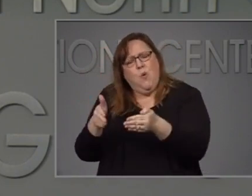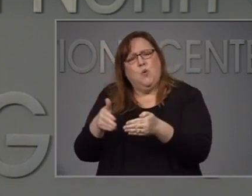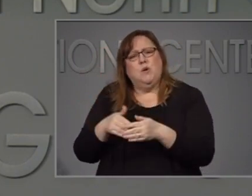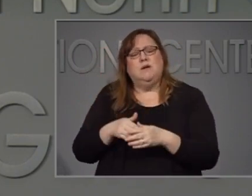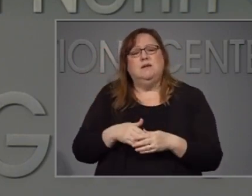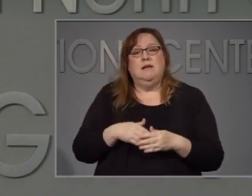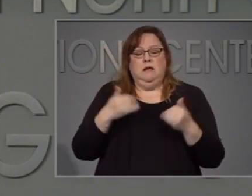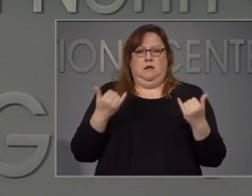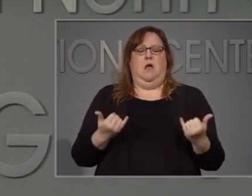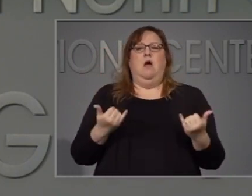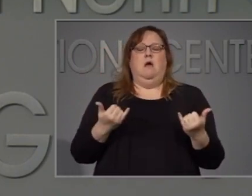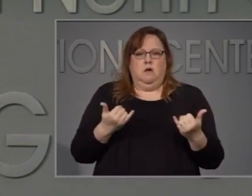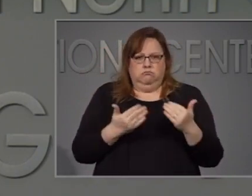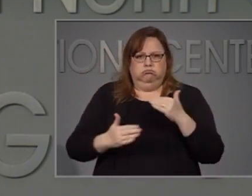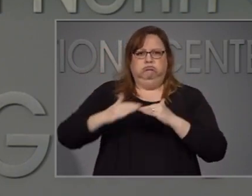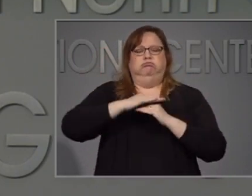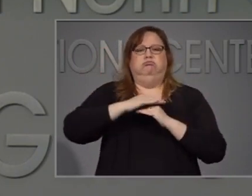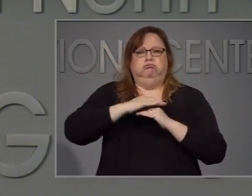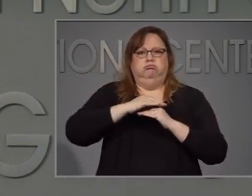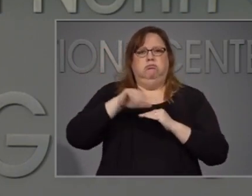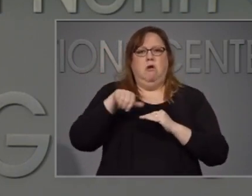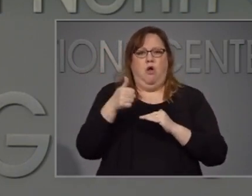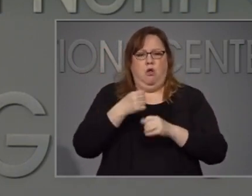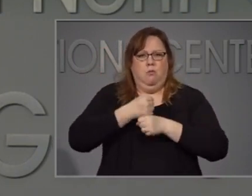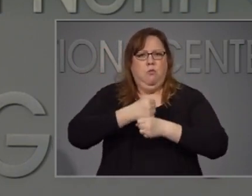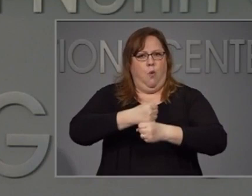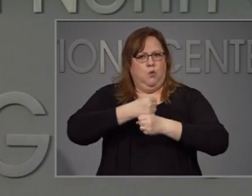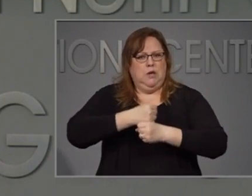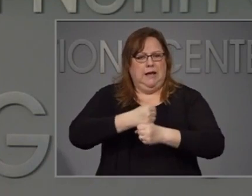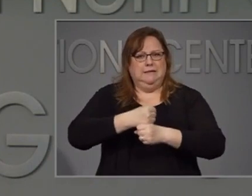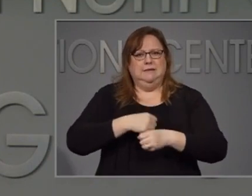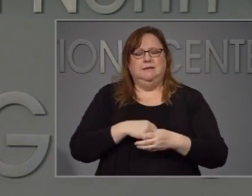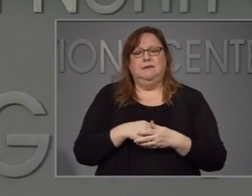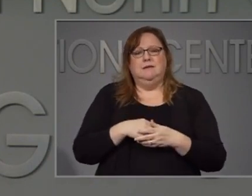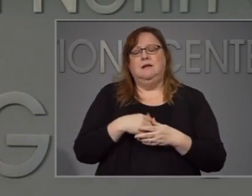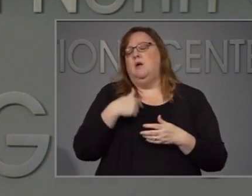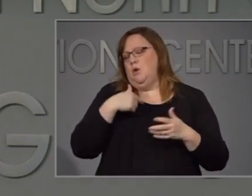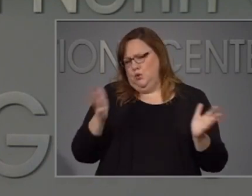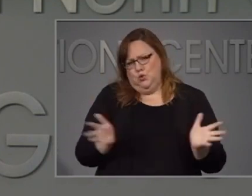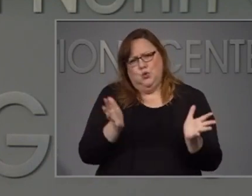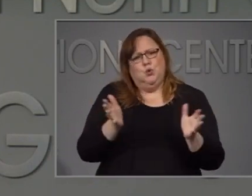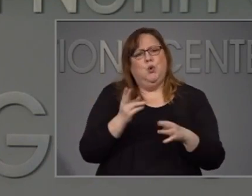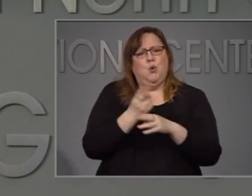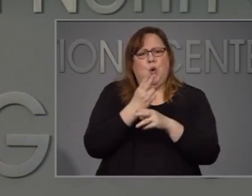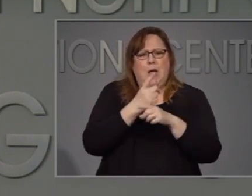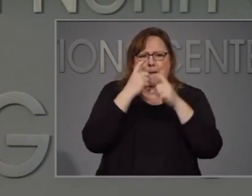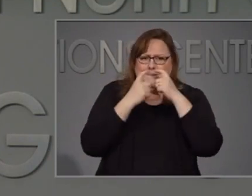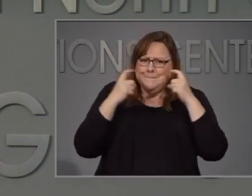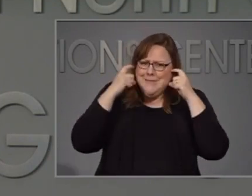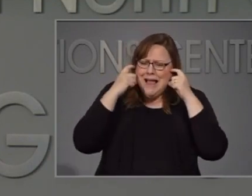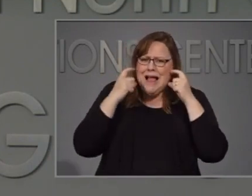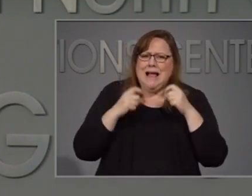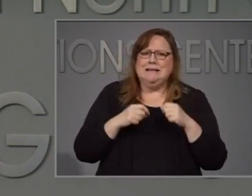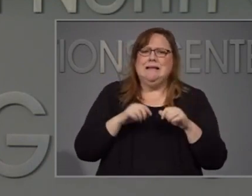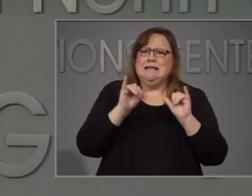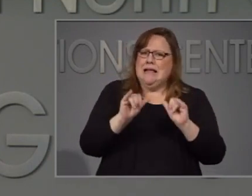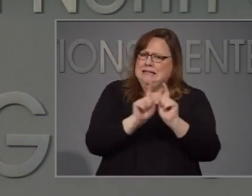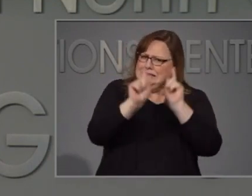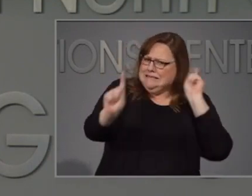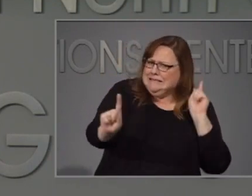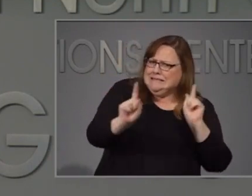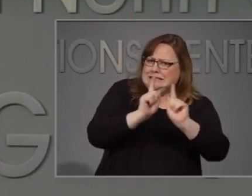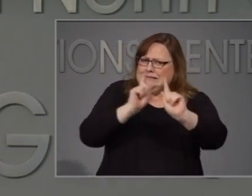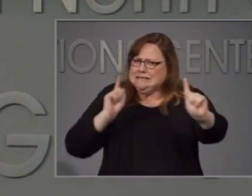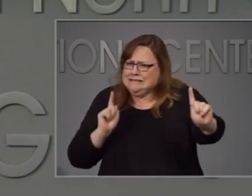do want people, when they are protesting, to wear a mask and to be socially distant and to